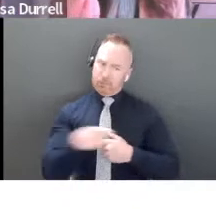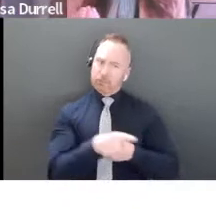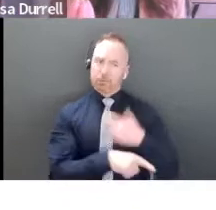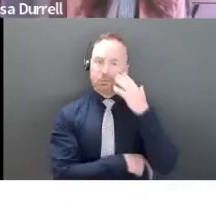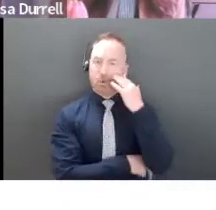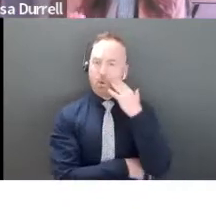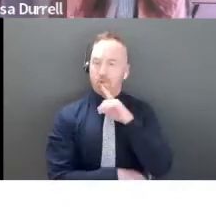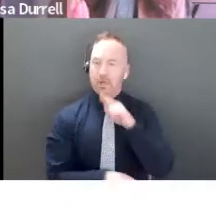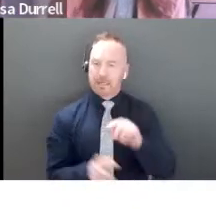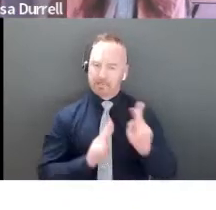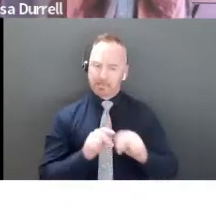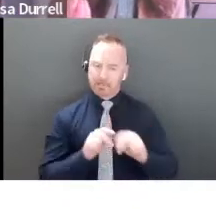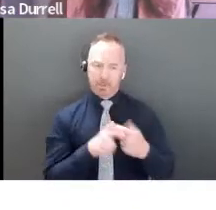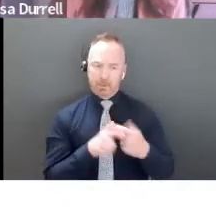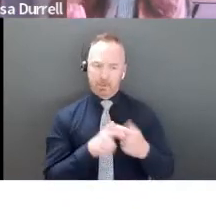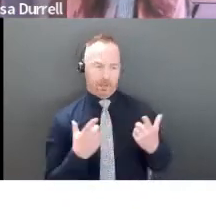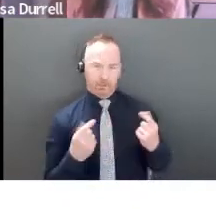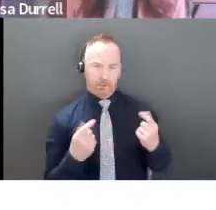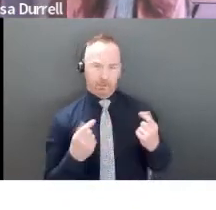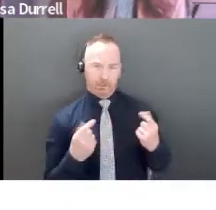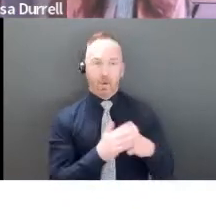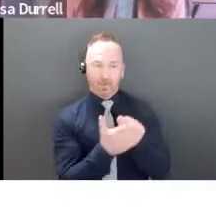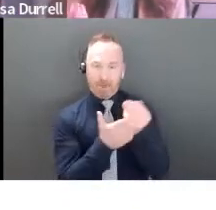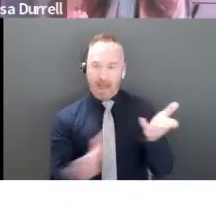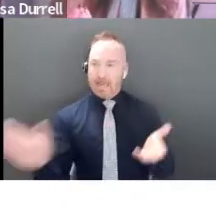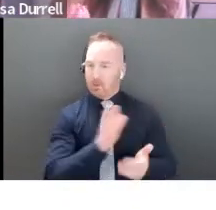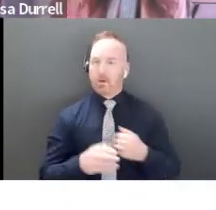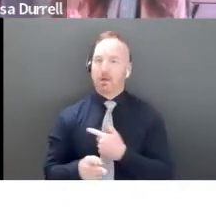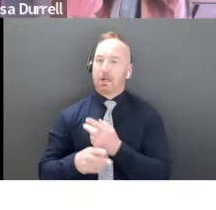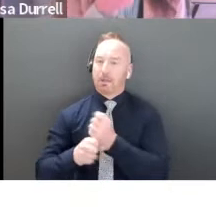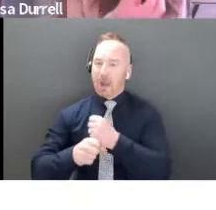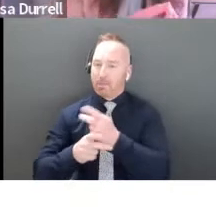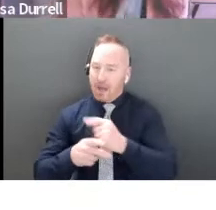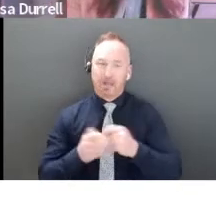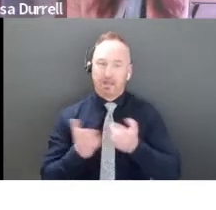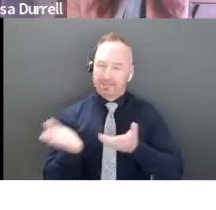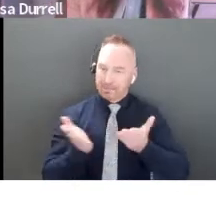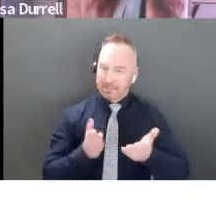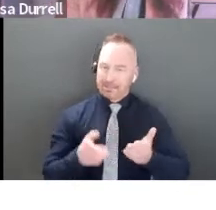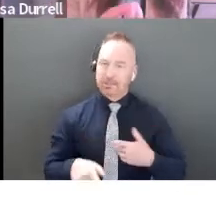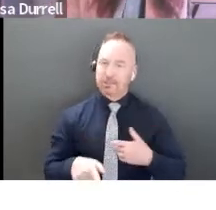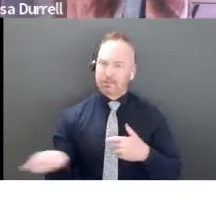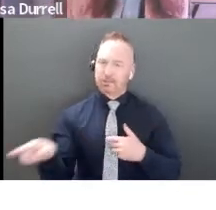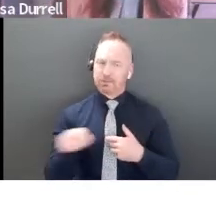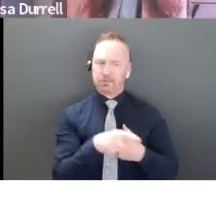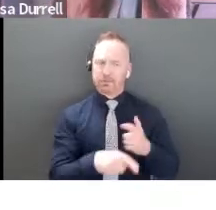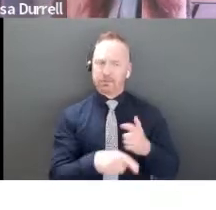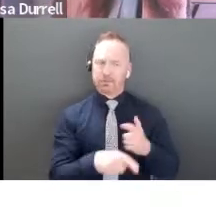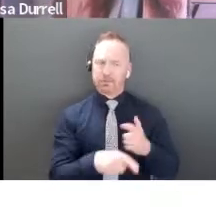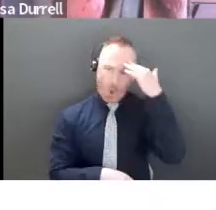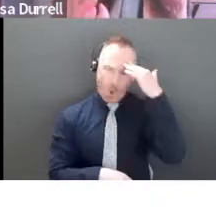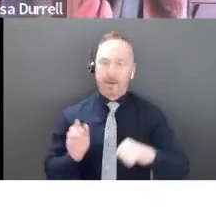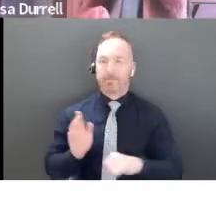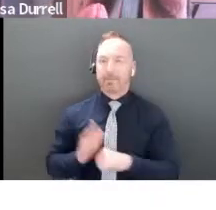you're the people who are going to be buying your product or service. And so you've maybe done some surveys with them. You've done market